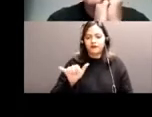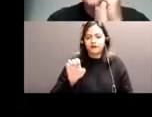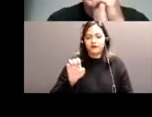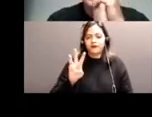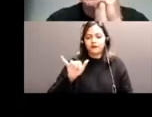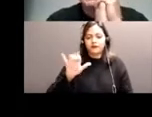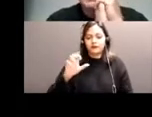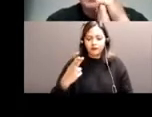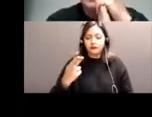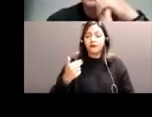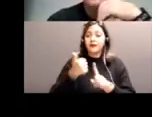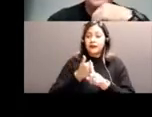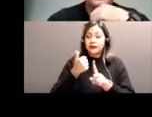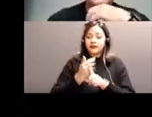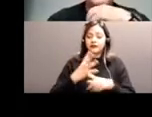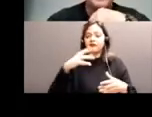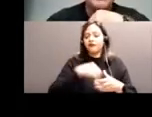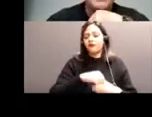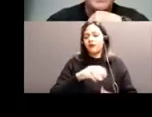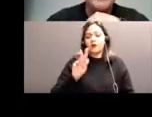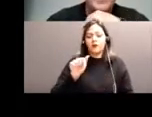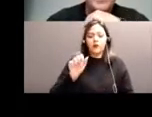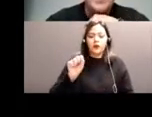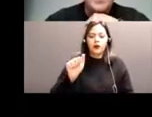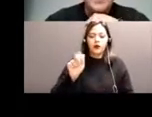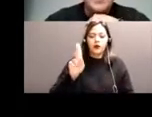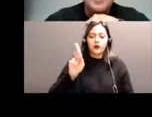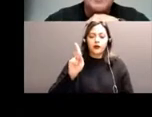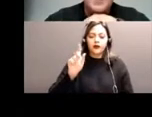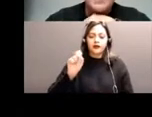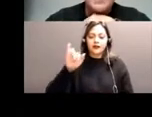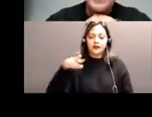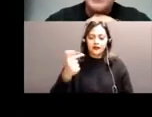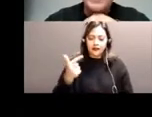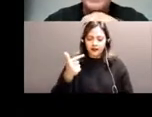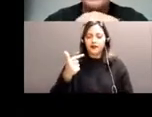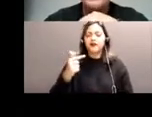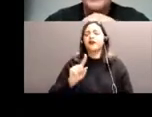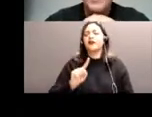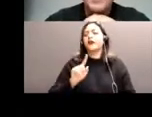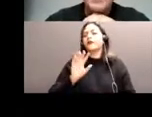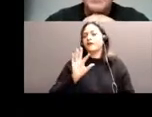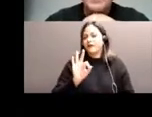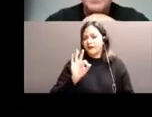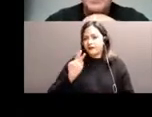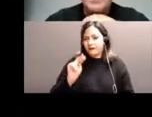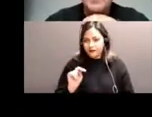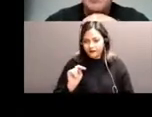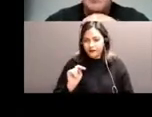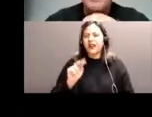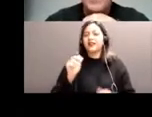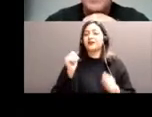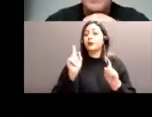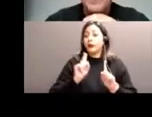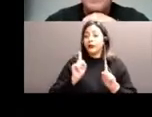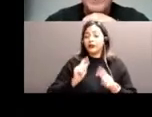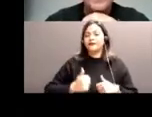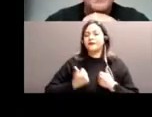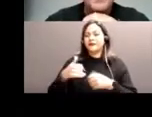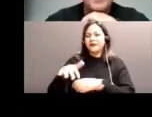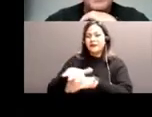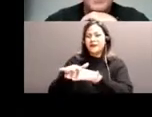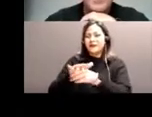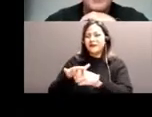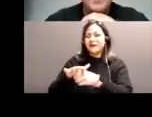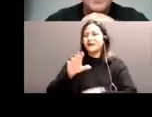First Nation on the beautiful shores of Georgian Bay. She resides in Richmond Hill with her husband. She's a proud mother of an